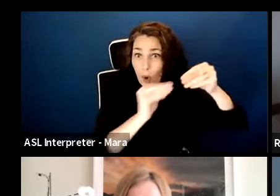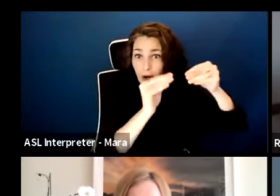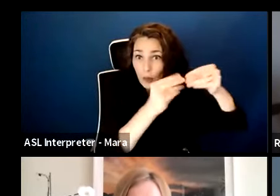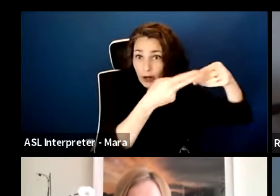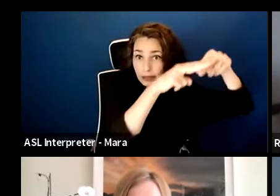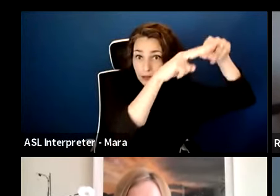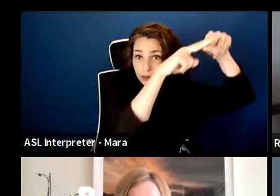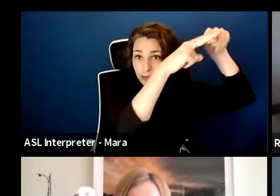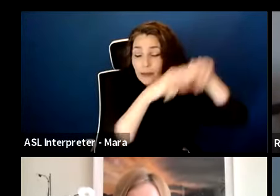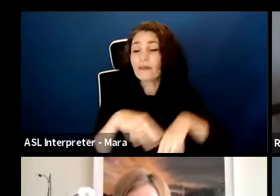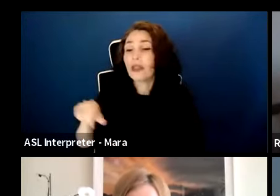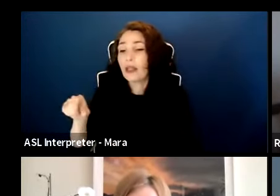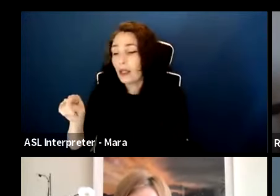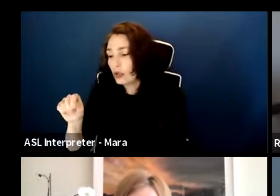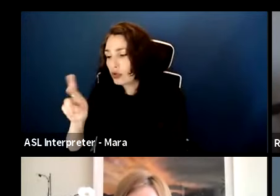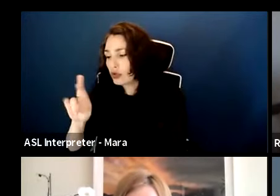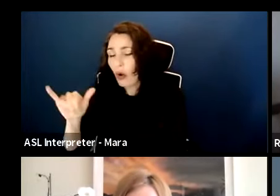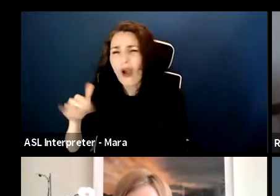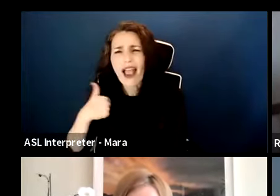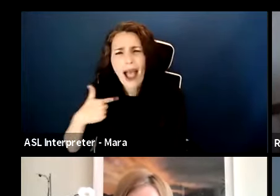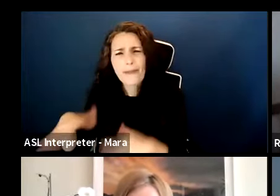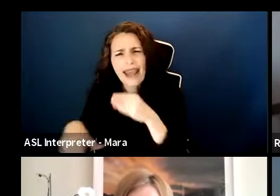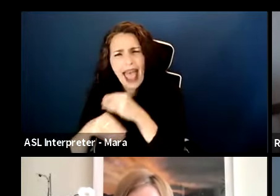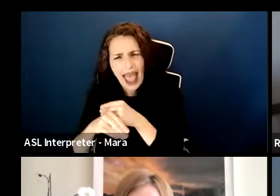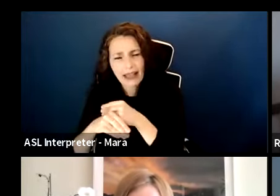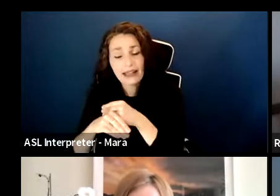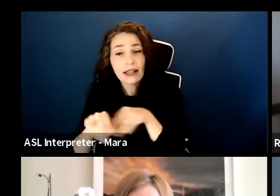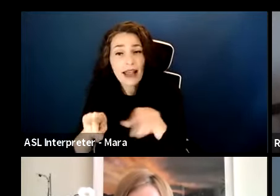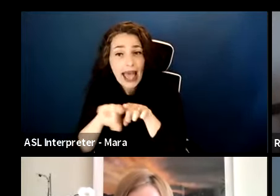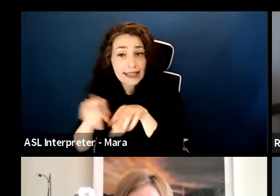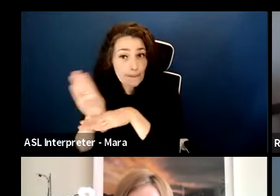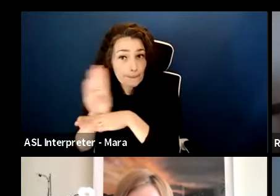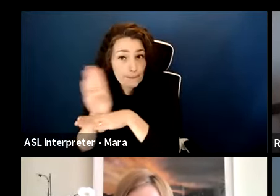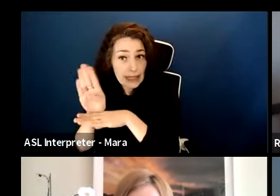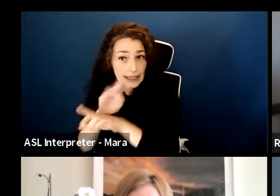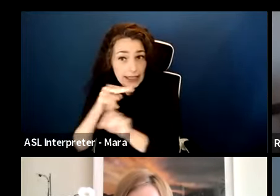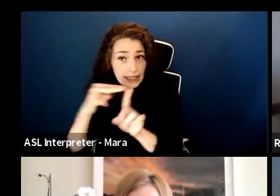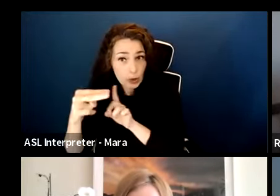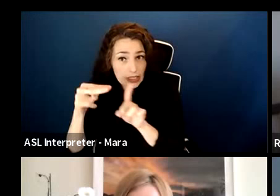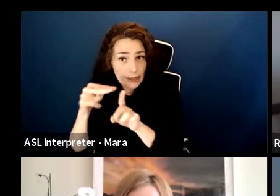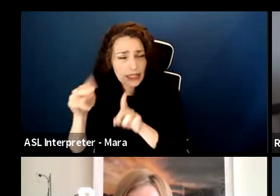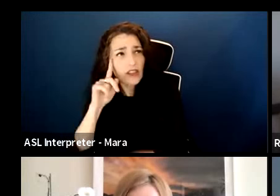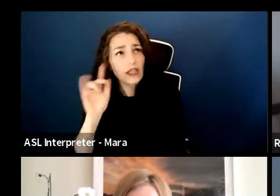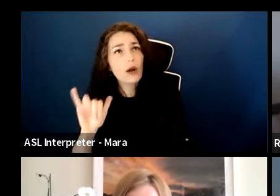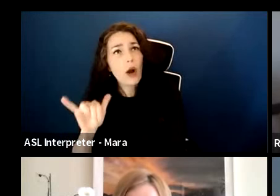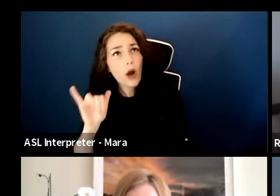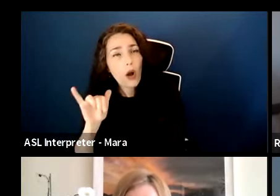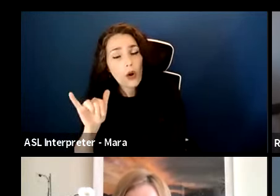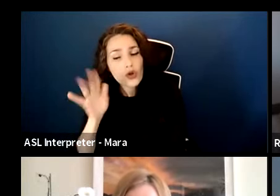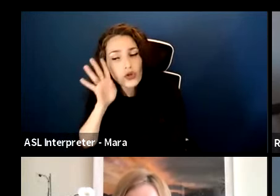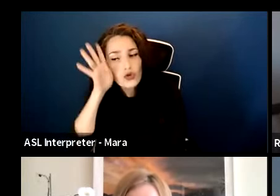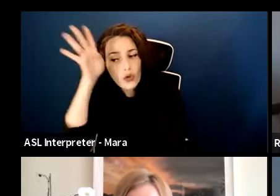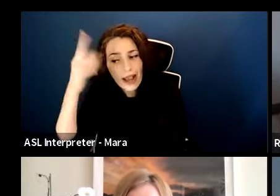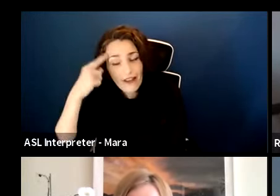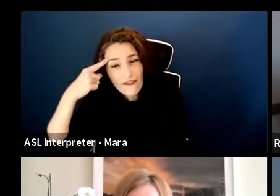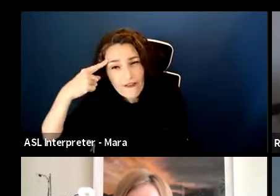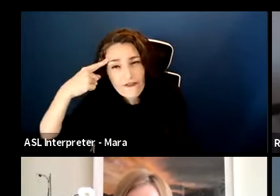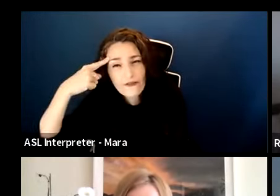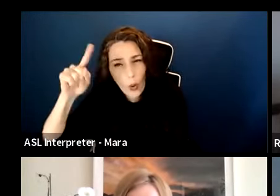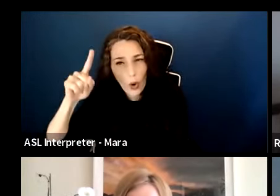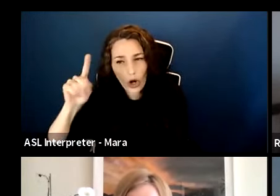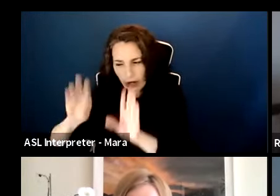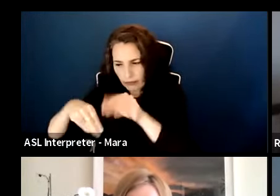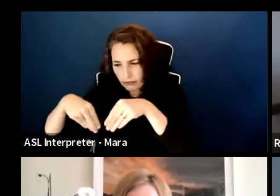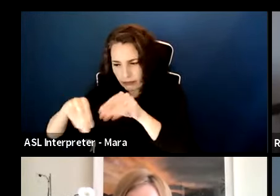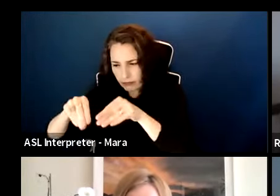and looking at it as a, from a business perspective, you know, you have this idea of creating for market. So knowing your audience as a